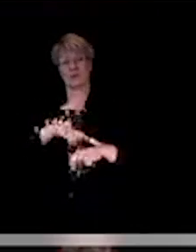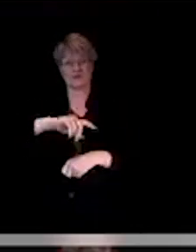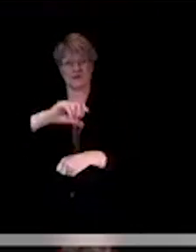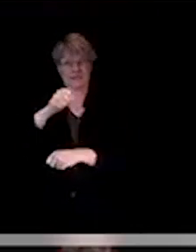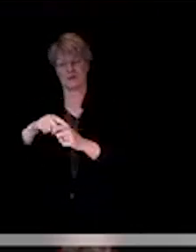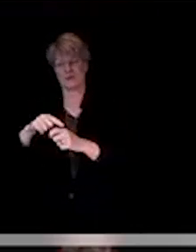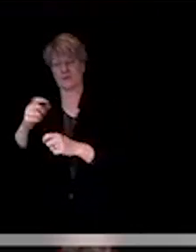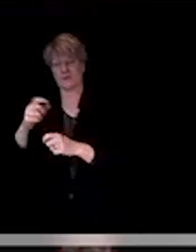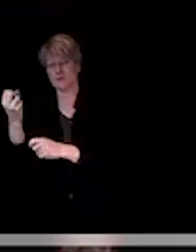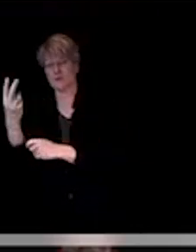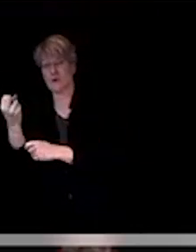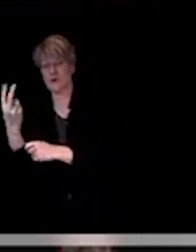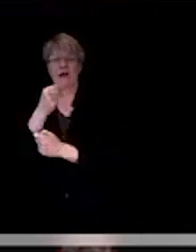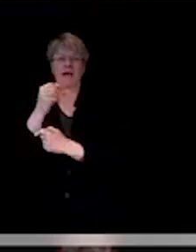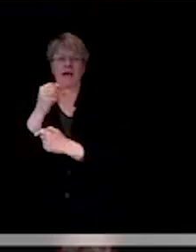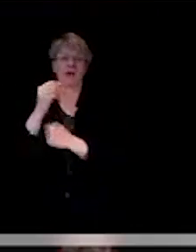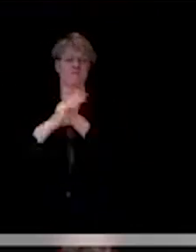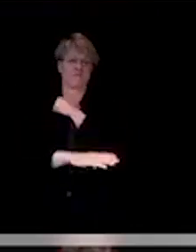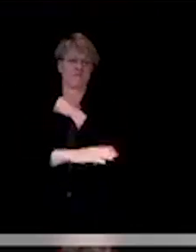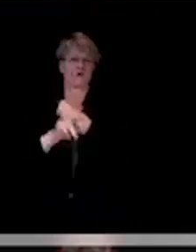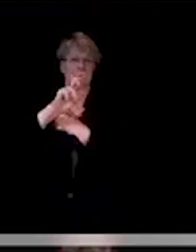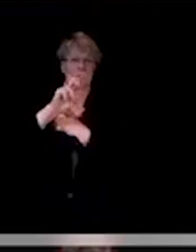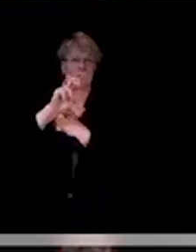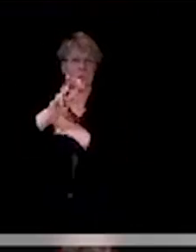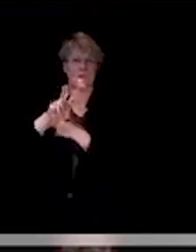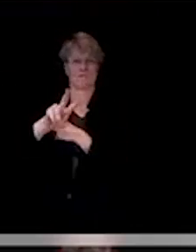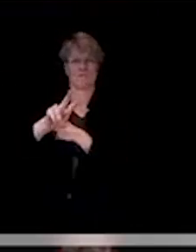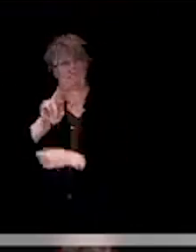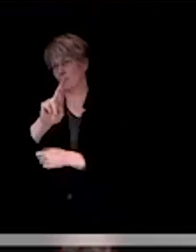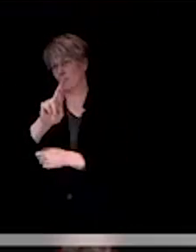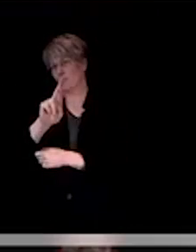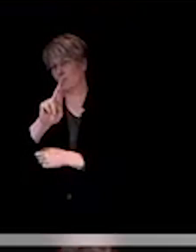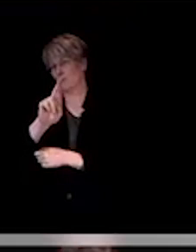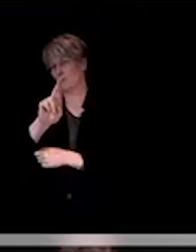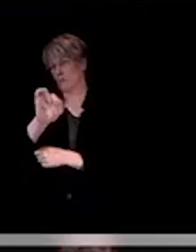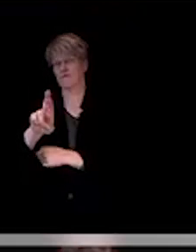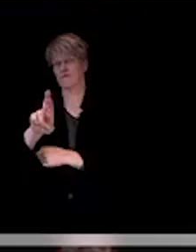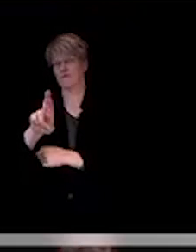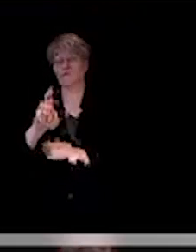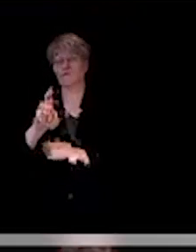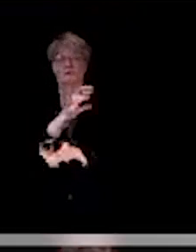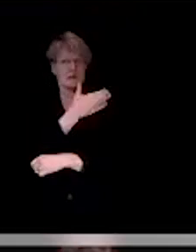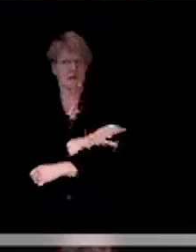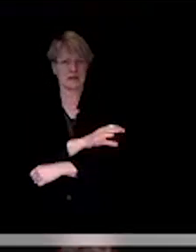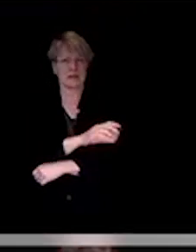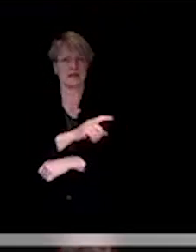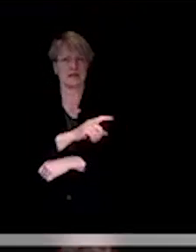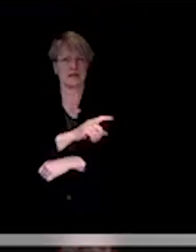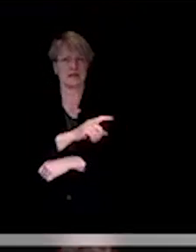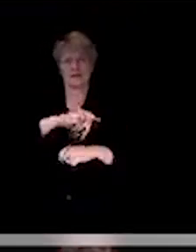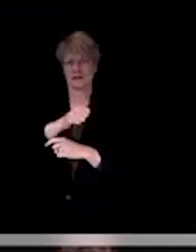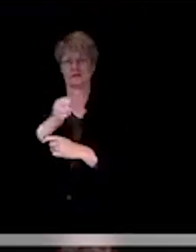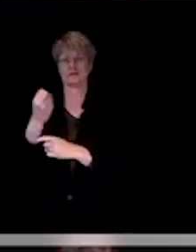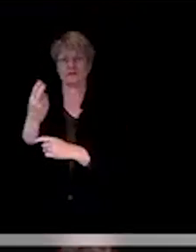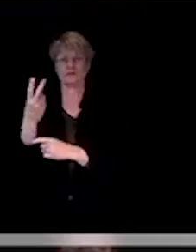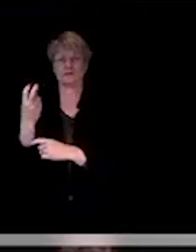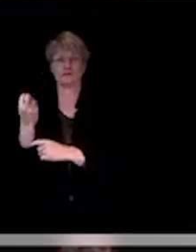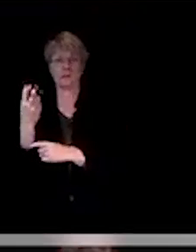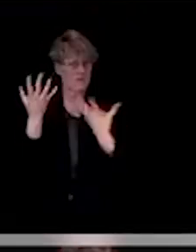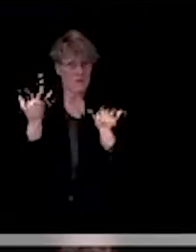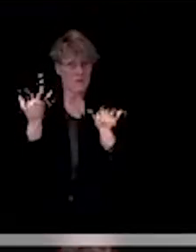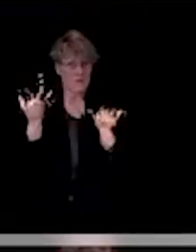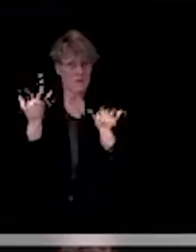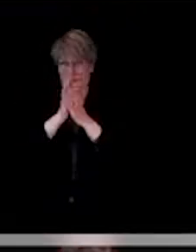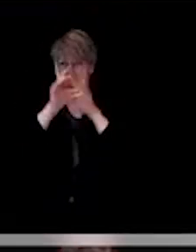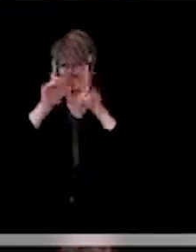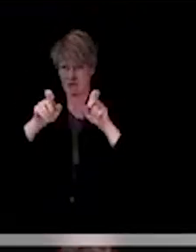Fall River Clinic the following Thursday from 10 to 12 as well. So, if anybody's interested in Eastern Shasta County to get tested, we are offering